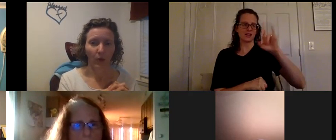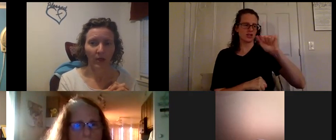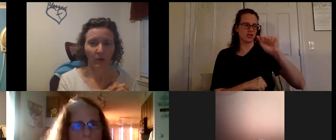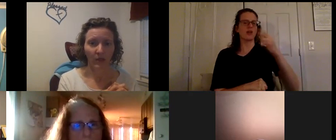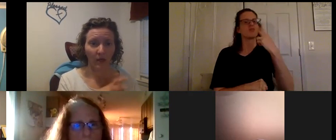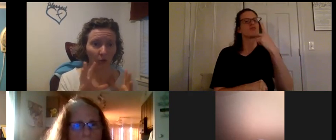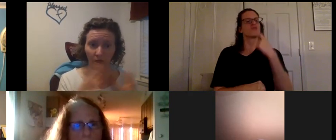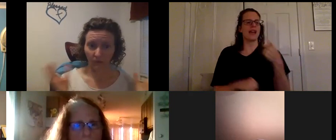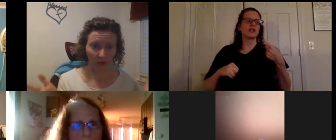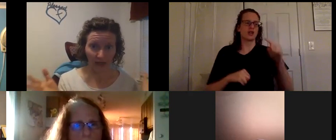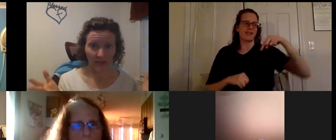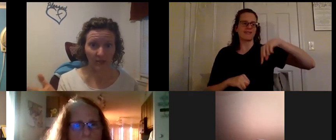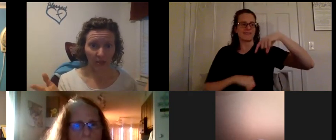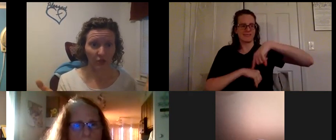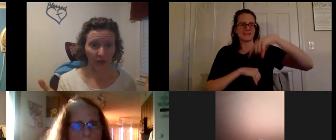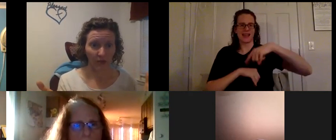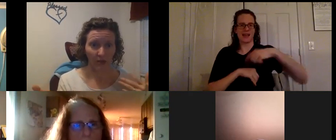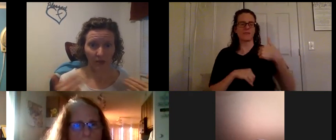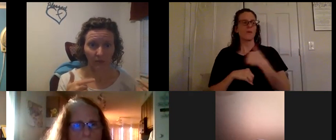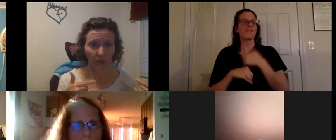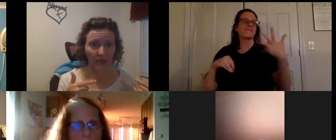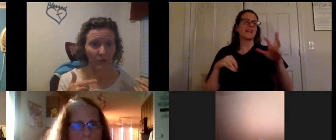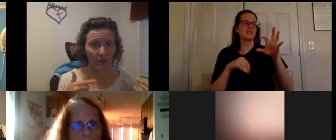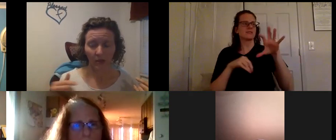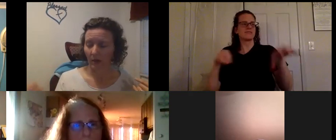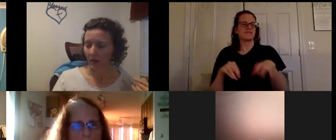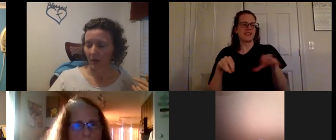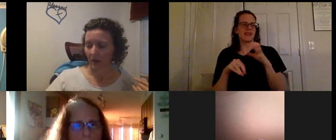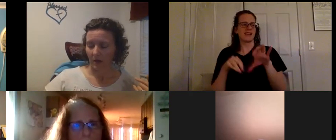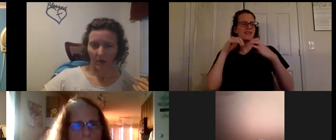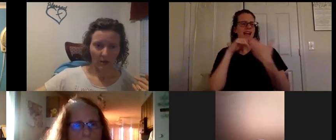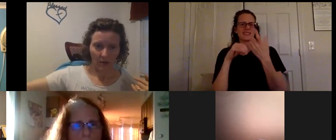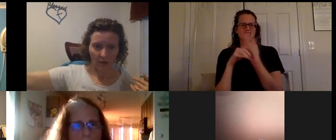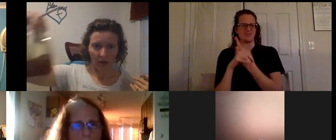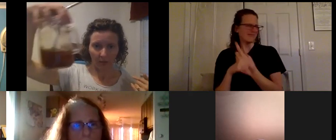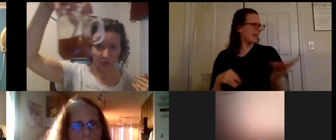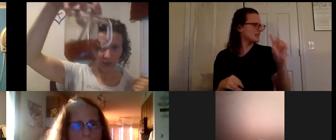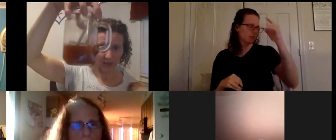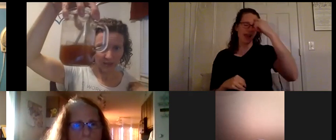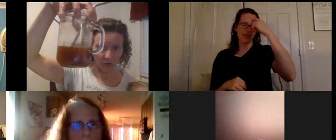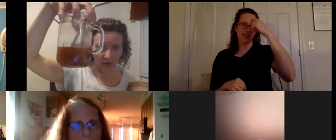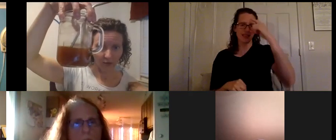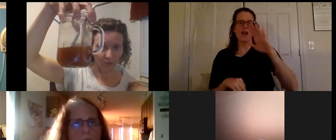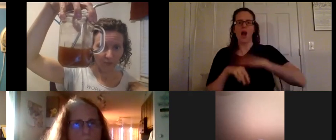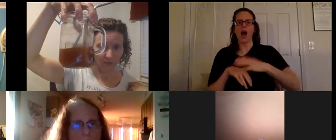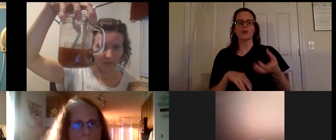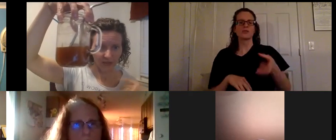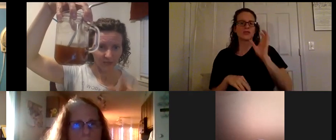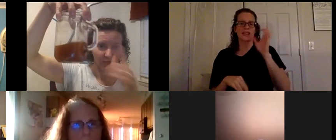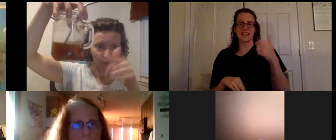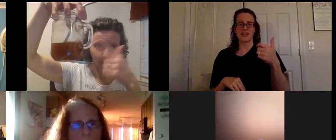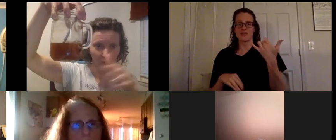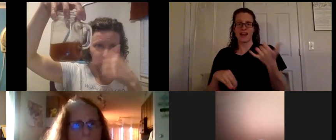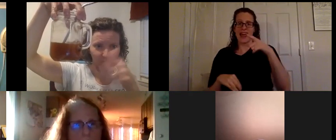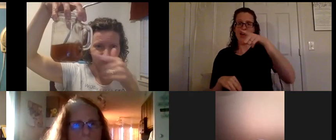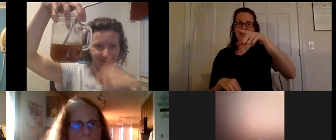We did a whole class on Ningxia Red last week. I'm drinking some right now. This